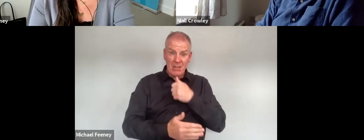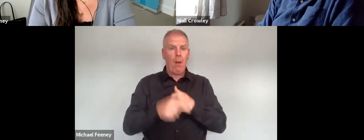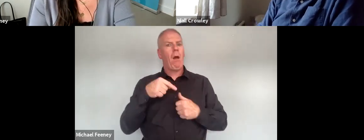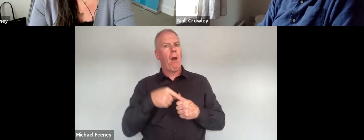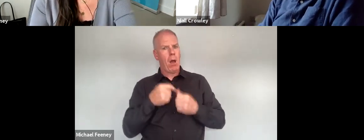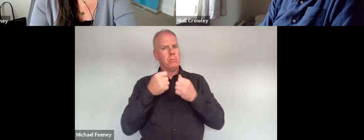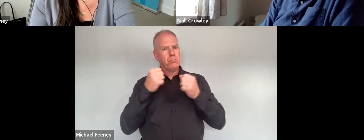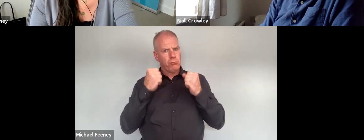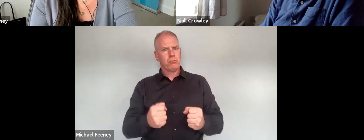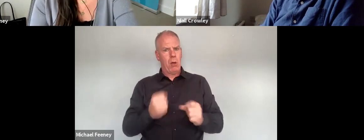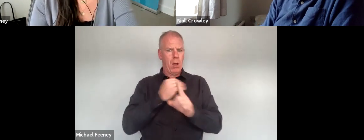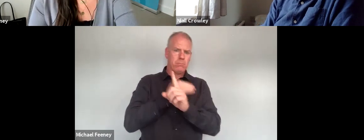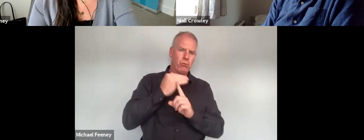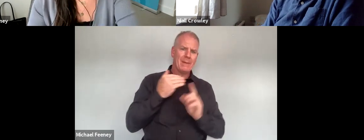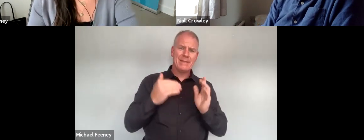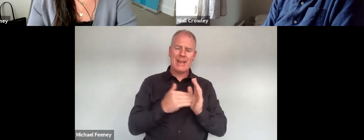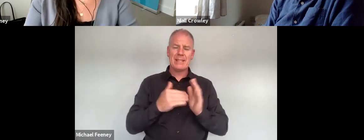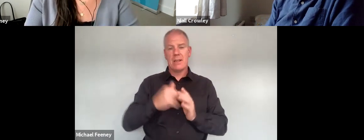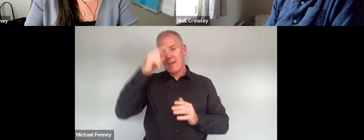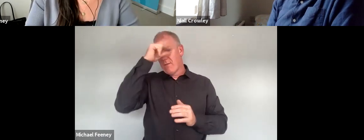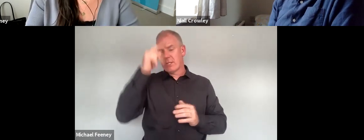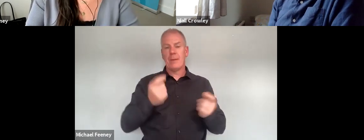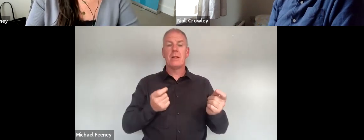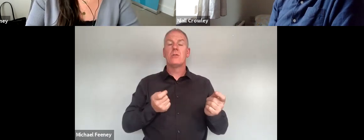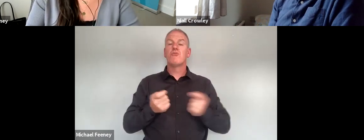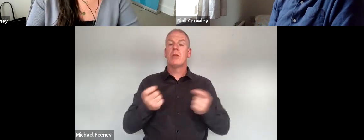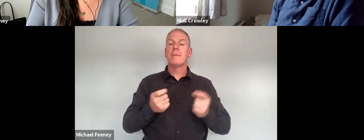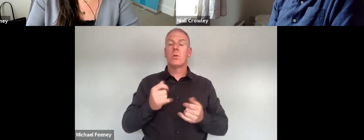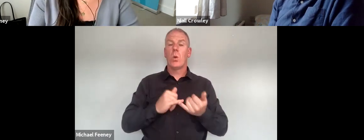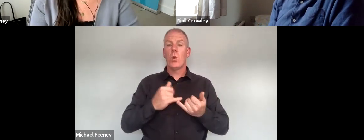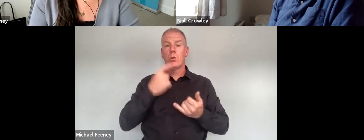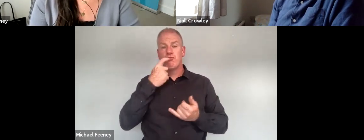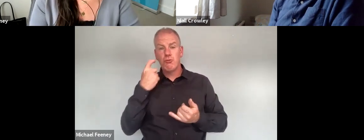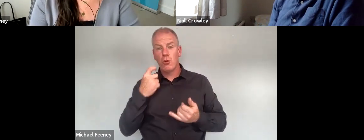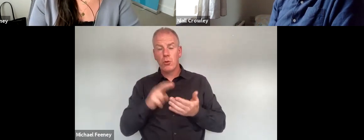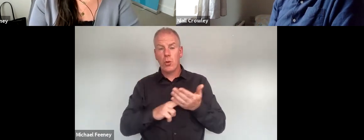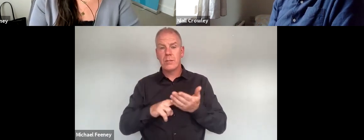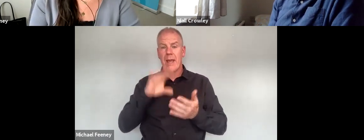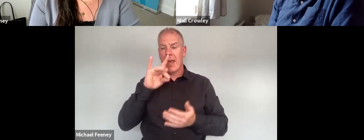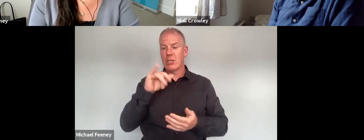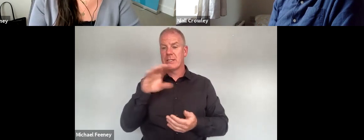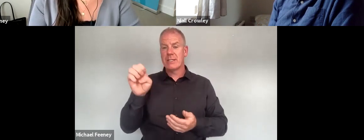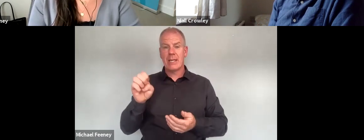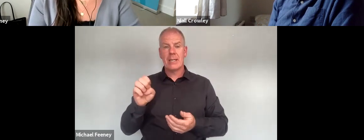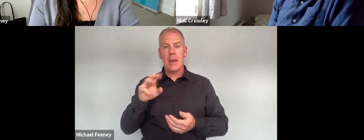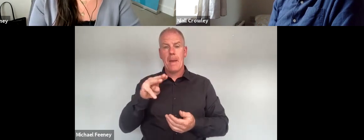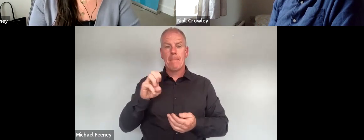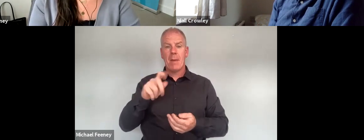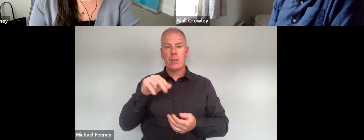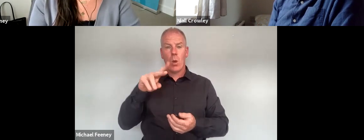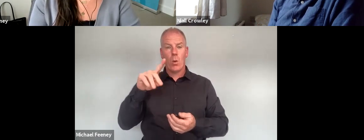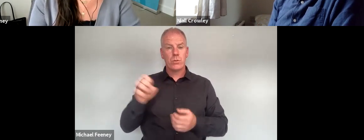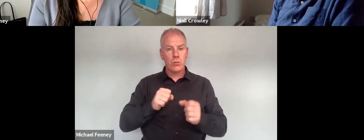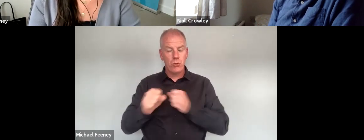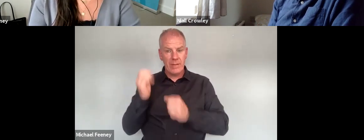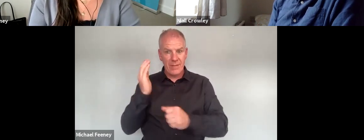great results so for example in the treatment of drug users by HSE run methadone services and more